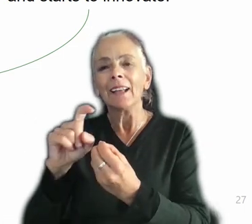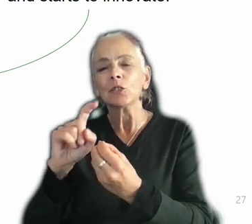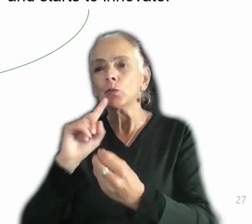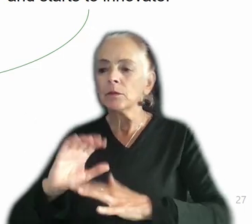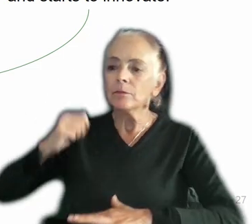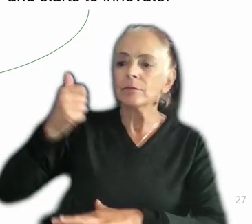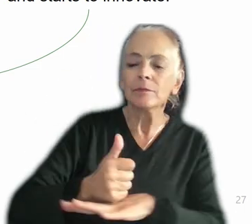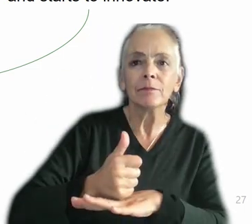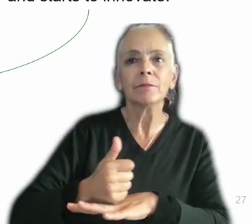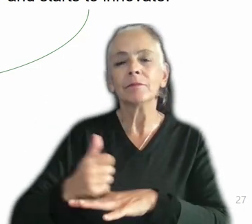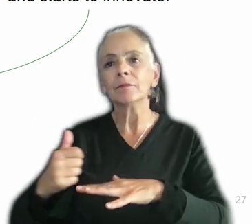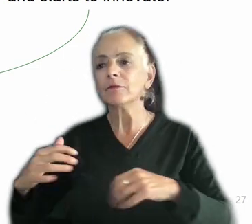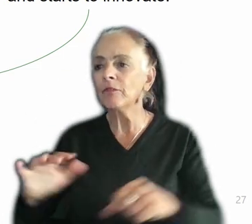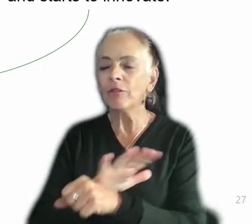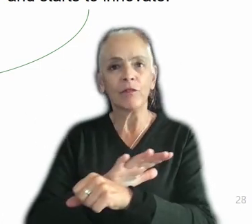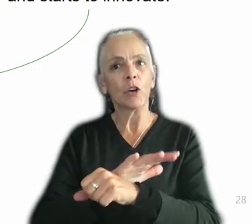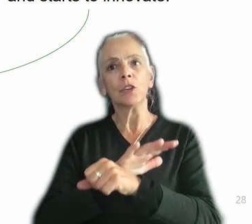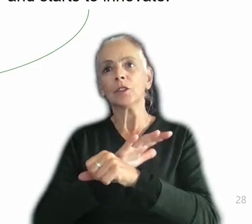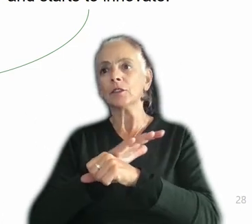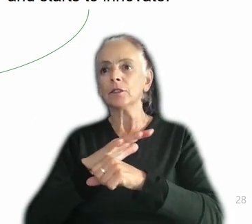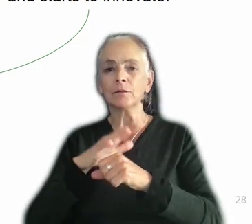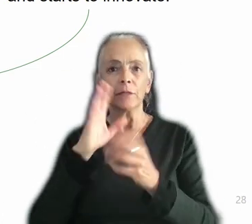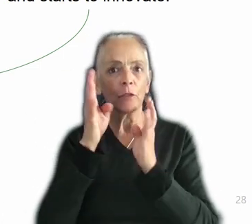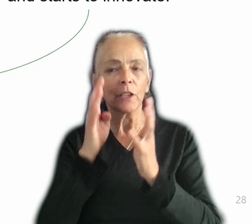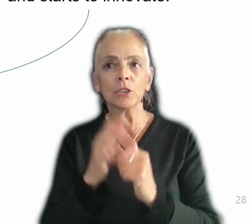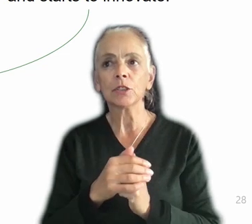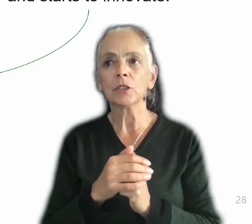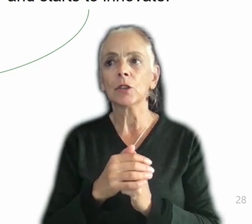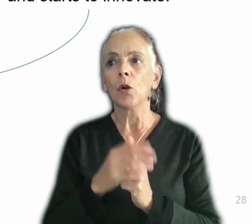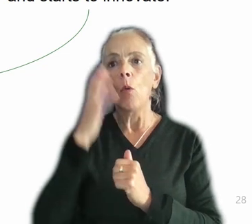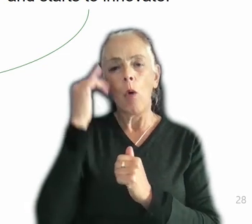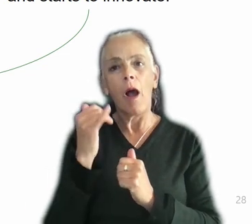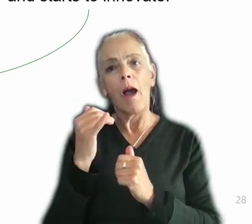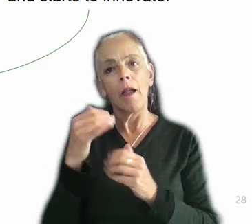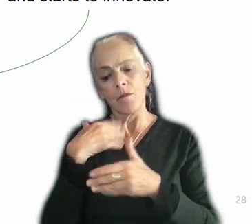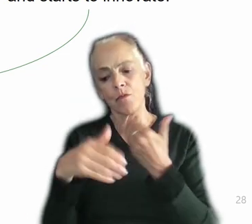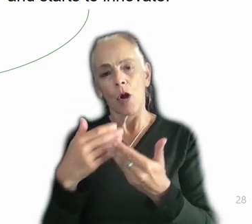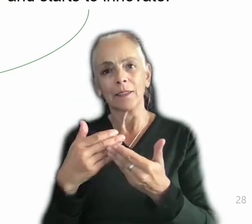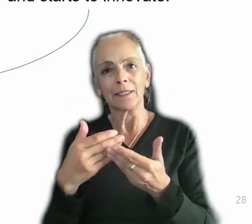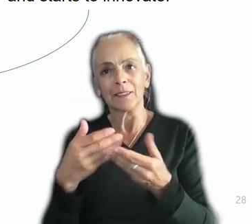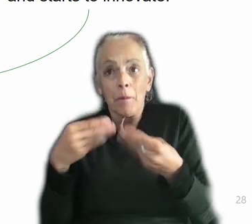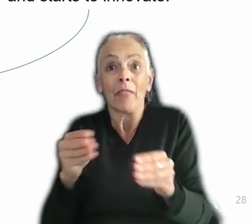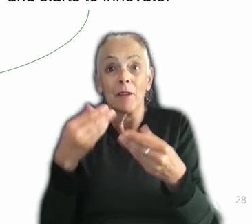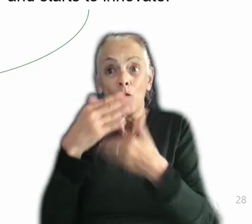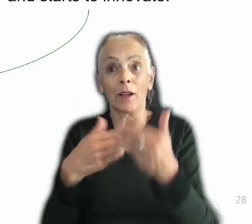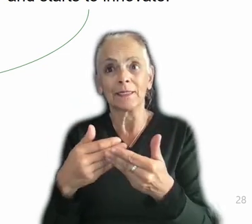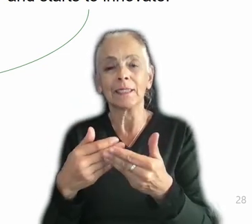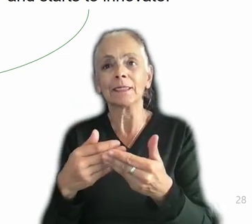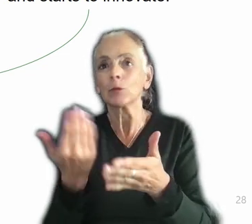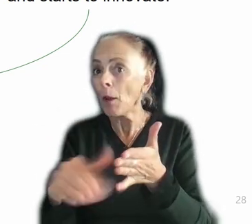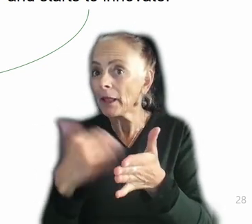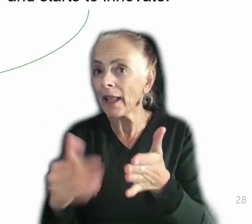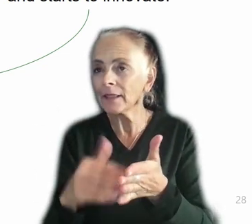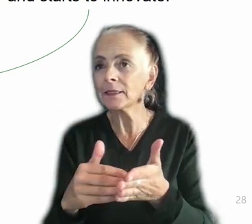scale because of course methods and process must replicate, right? A method is only a method if multiple